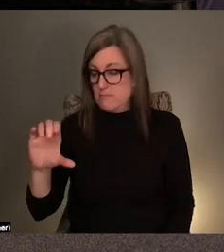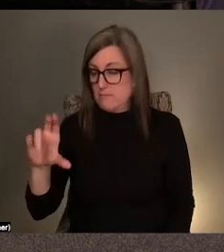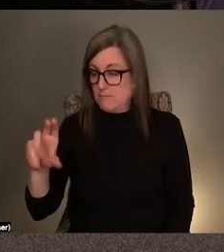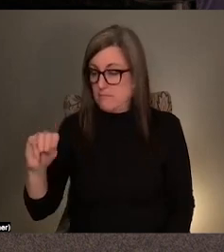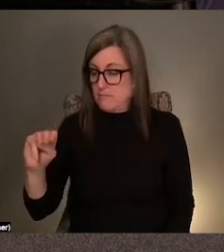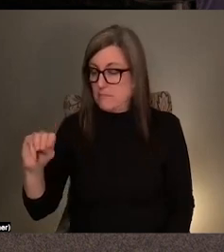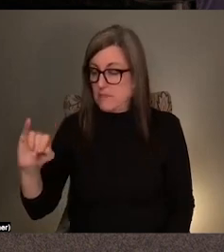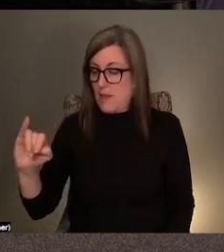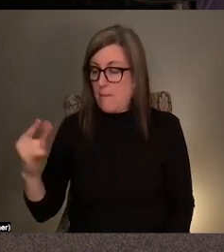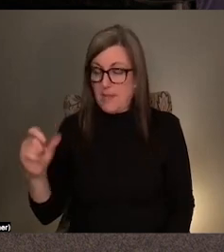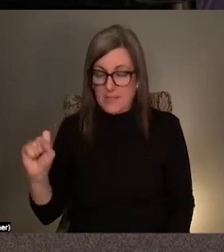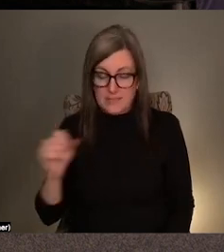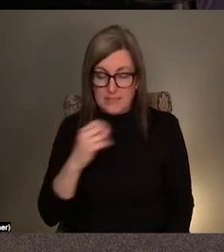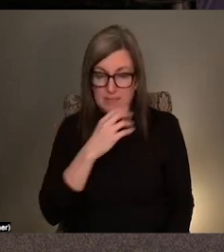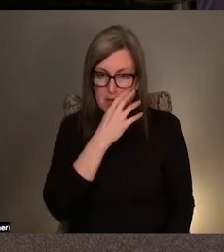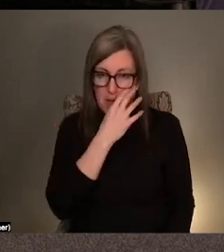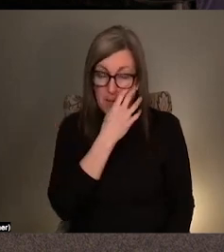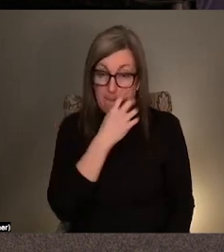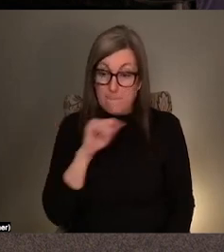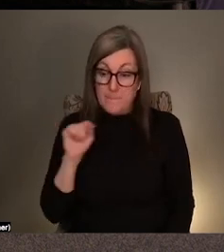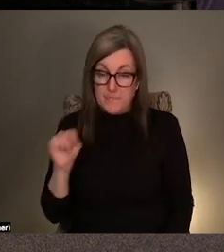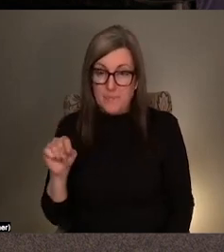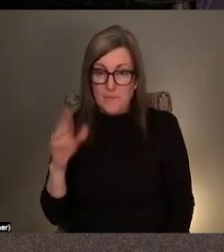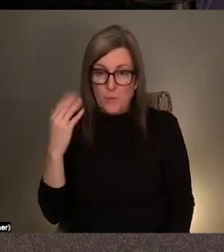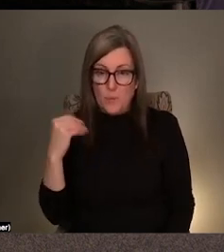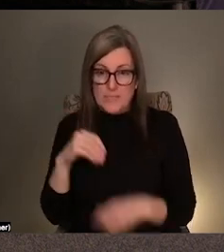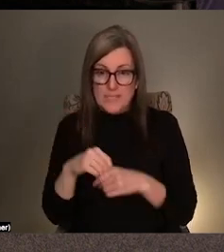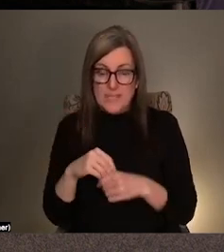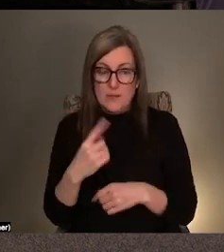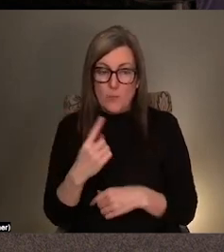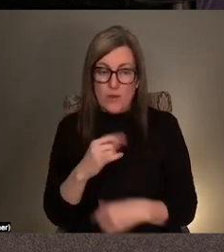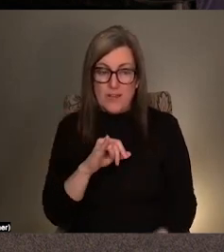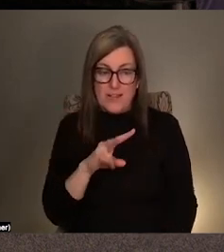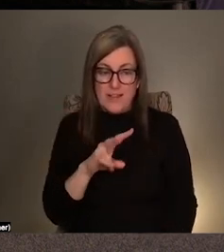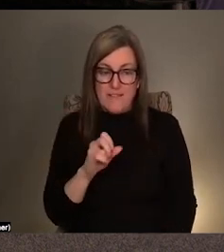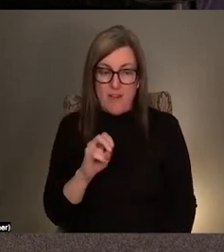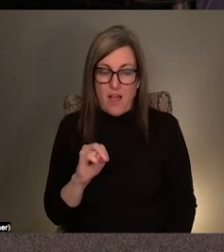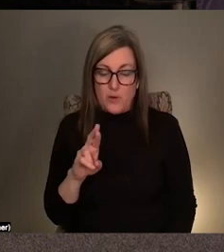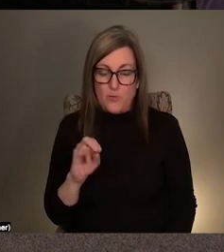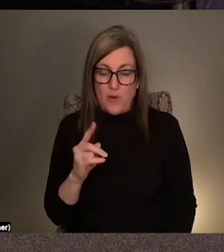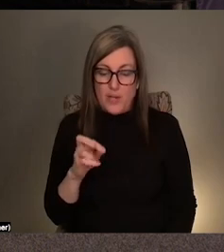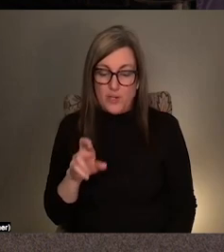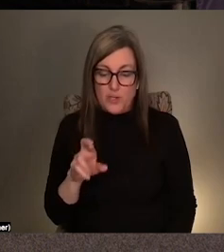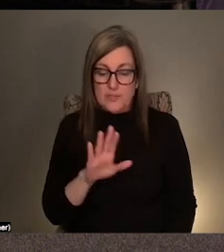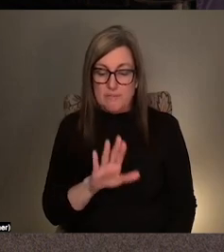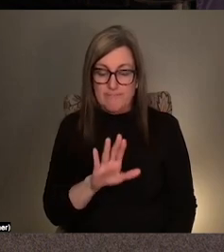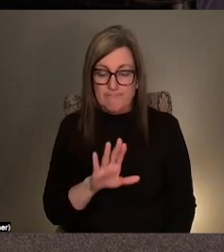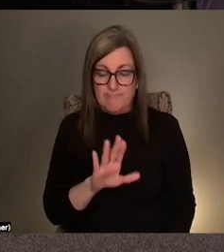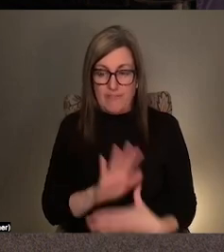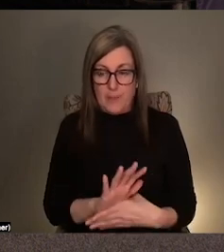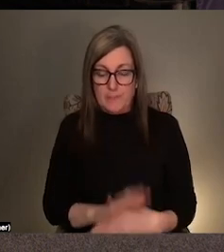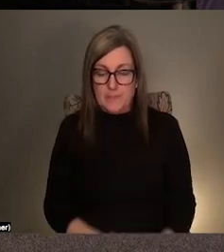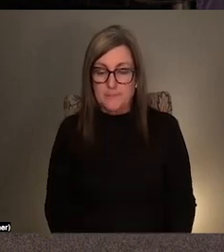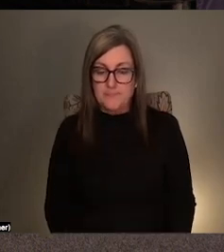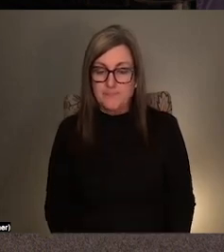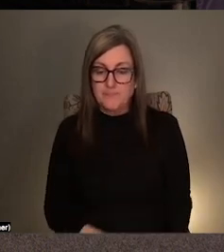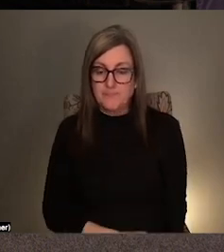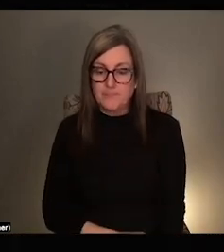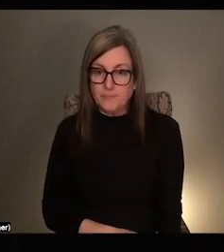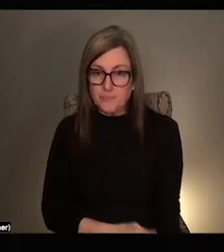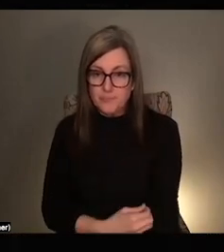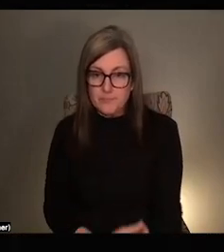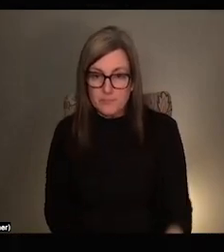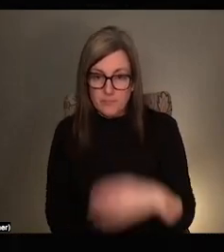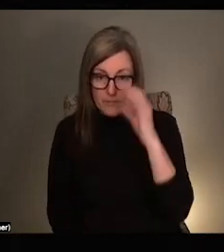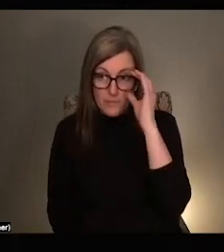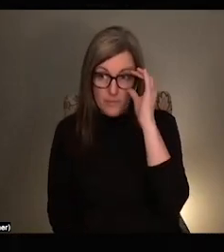had like been in one of Yvonne Rainer's films, but, you know, had made this kind of amazing, uh, dance work that like took what